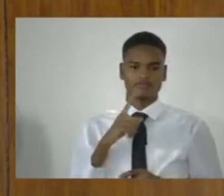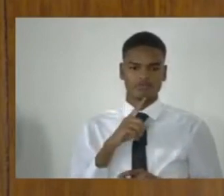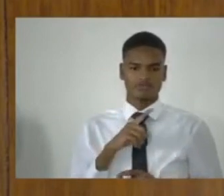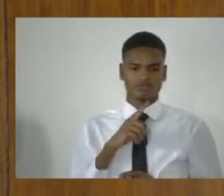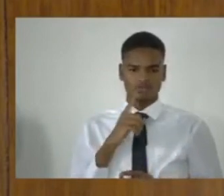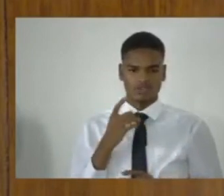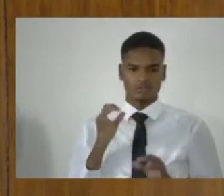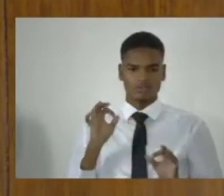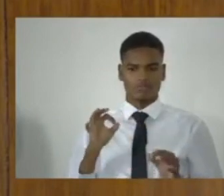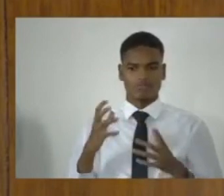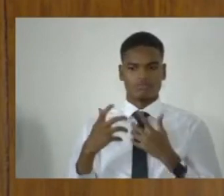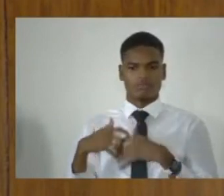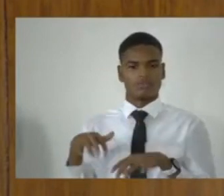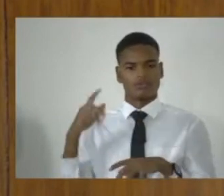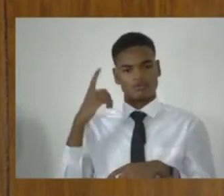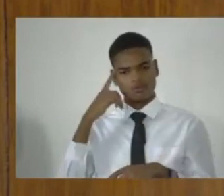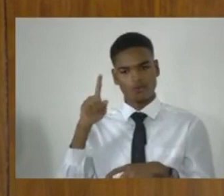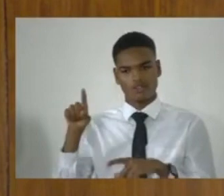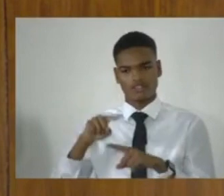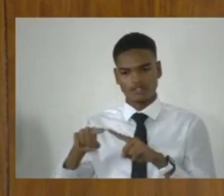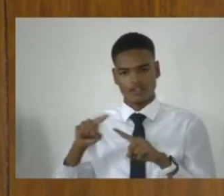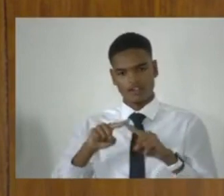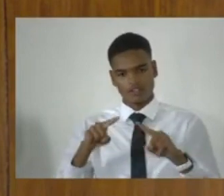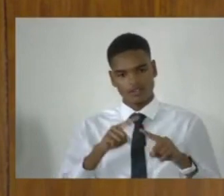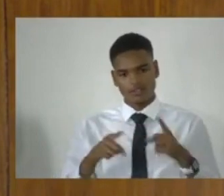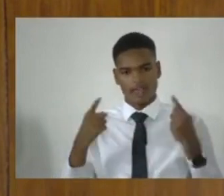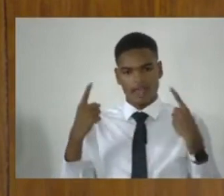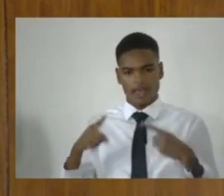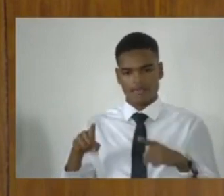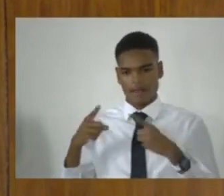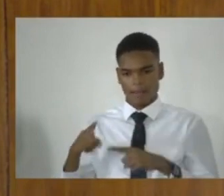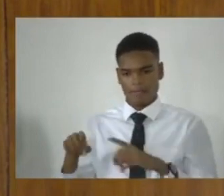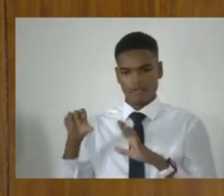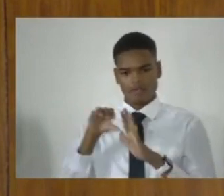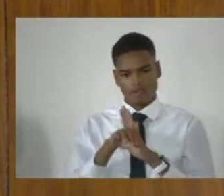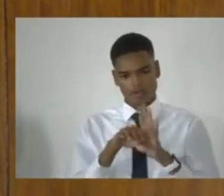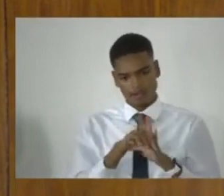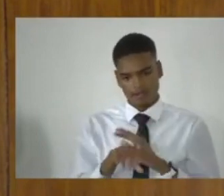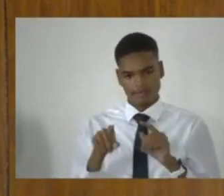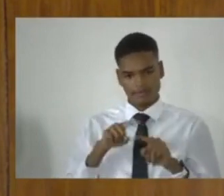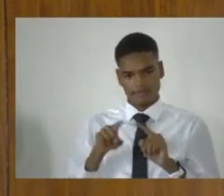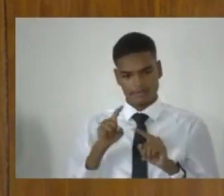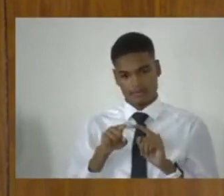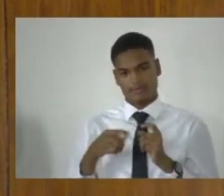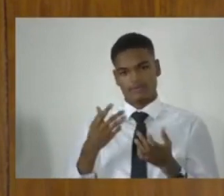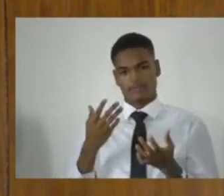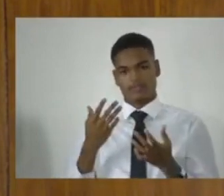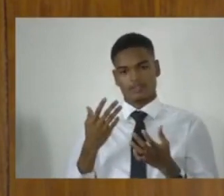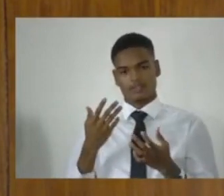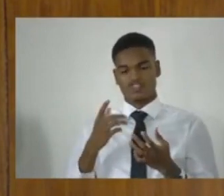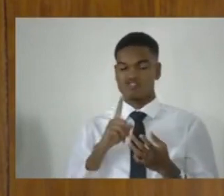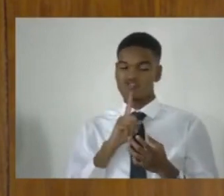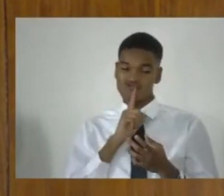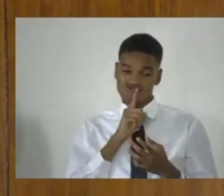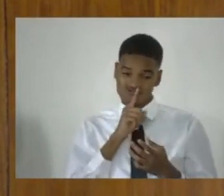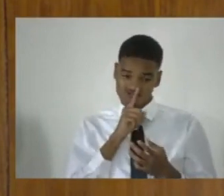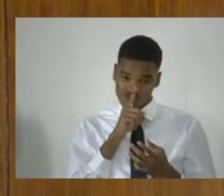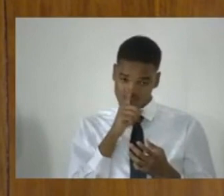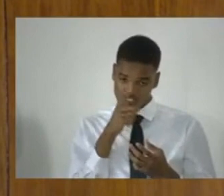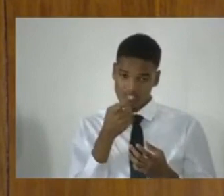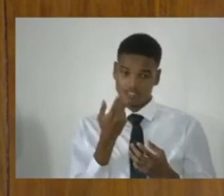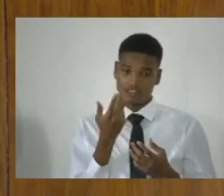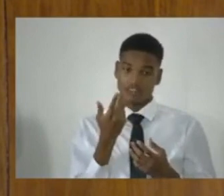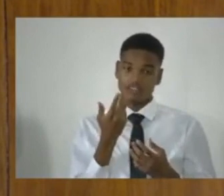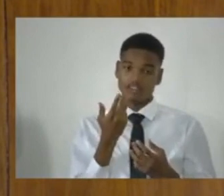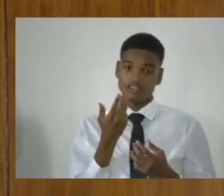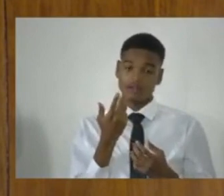attach to those categories of offences which, under the offence of the offence of person that potentially attract the death penalty. I say